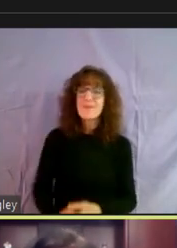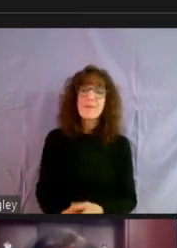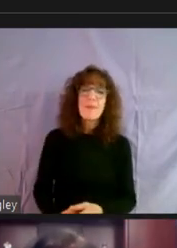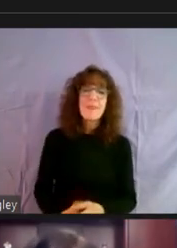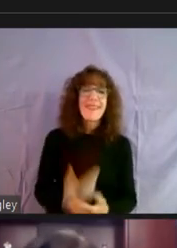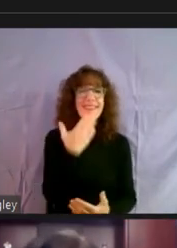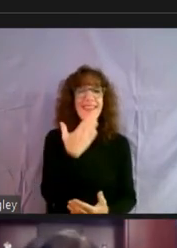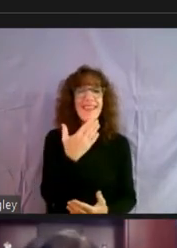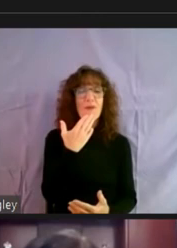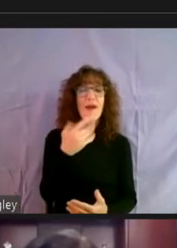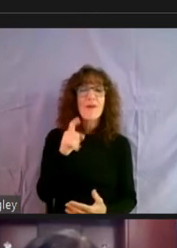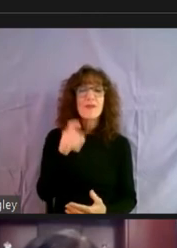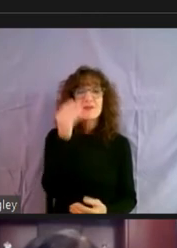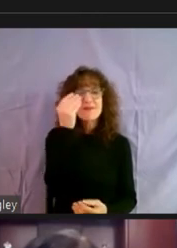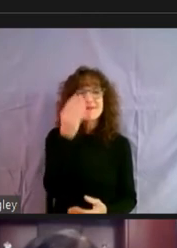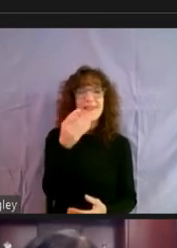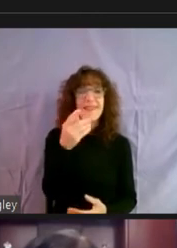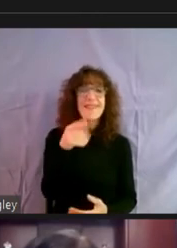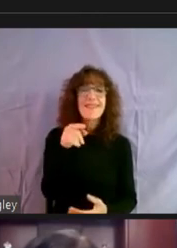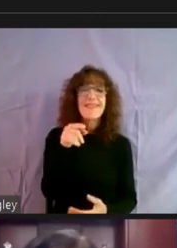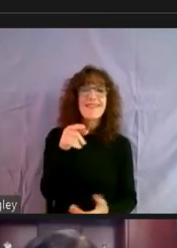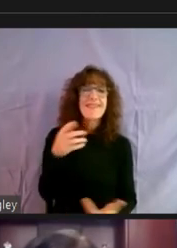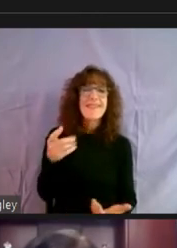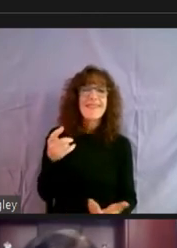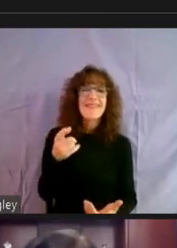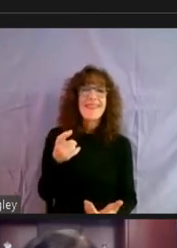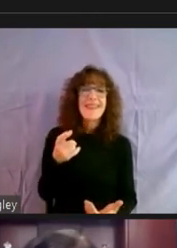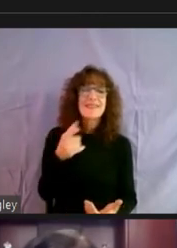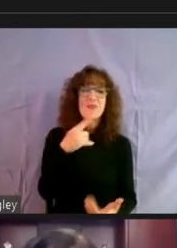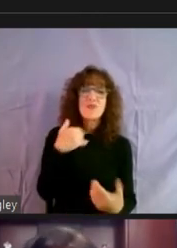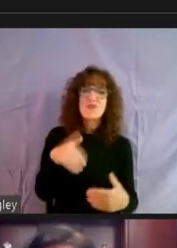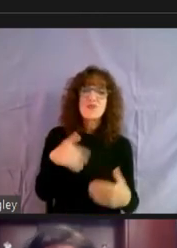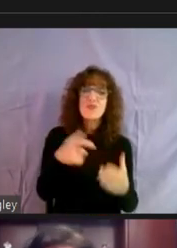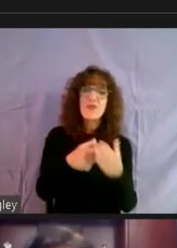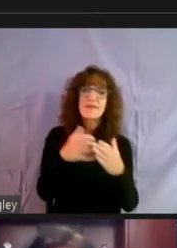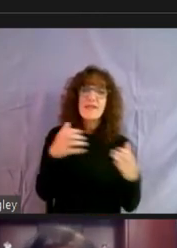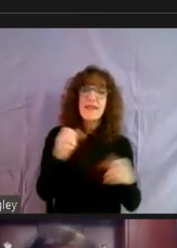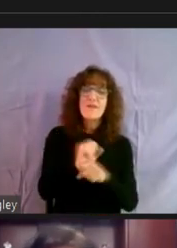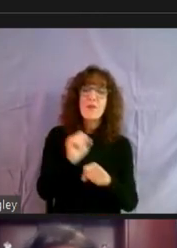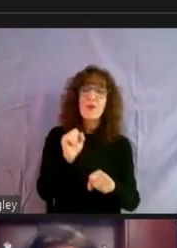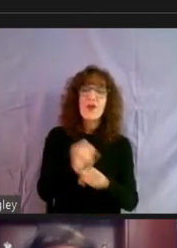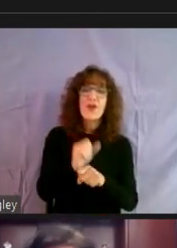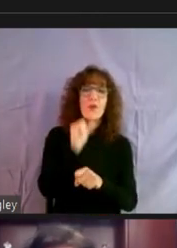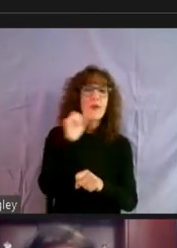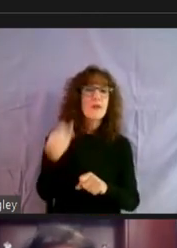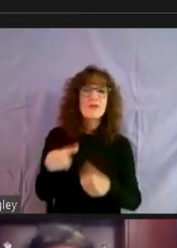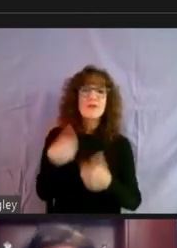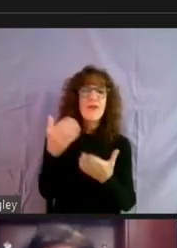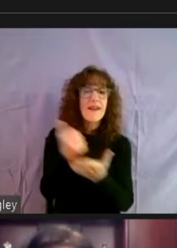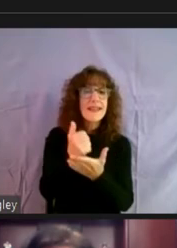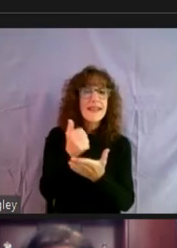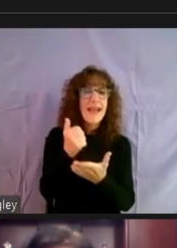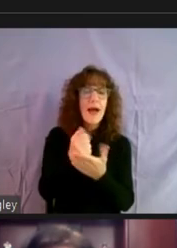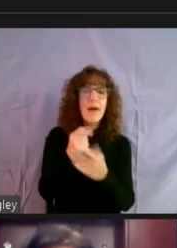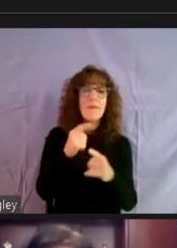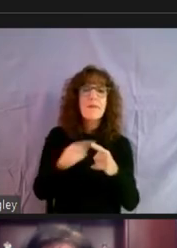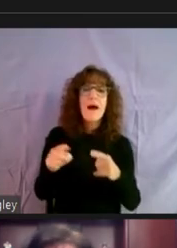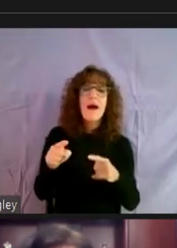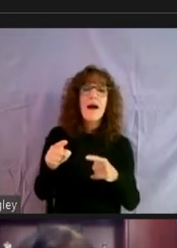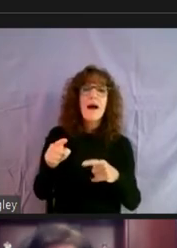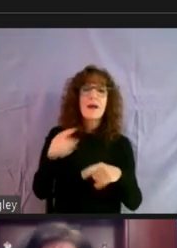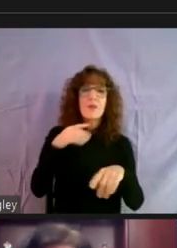Thank you. And we should note that this is pretty, pretty labor intensive, that, that we're not just providing the assistance, but the counseling,